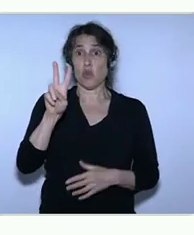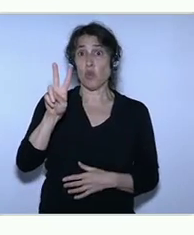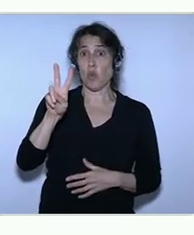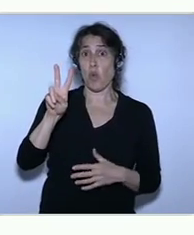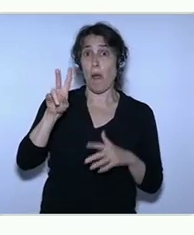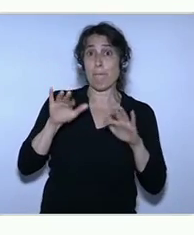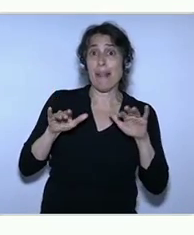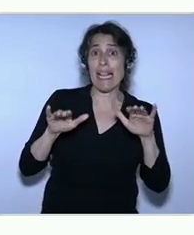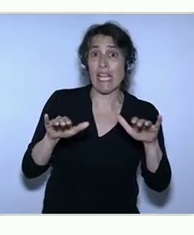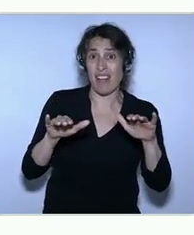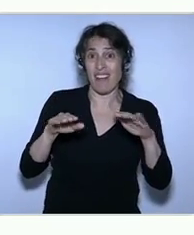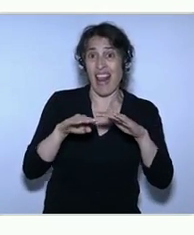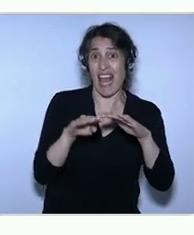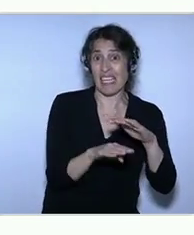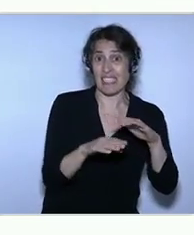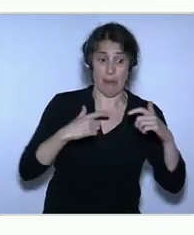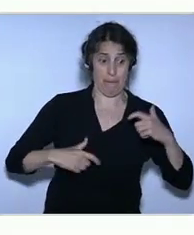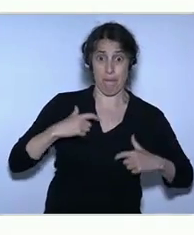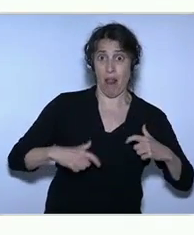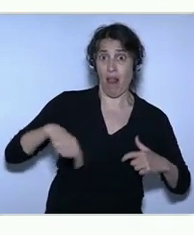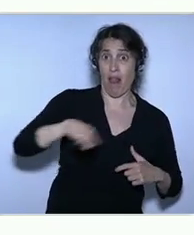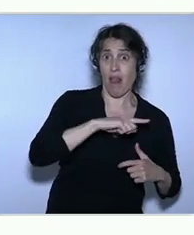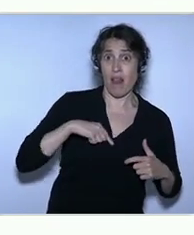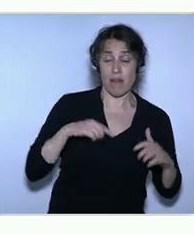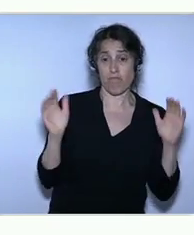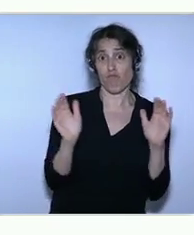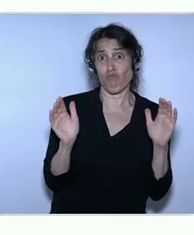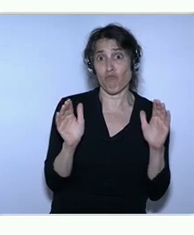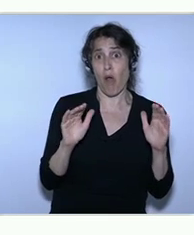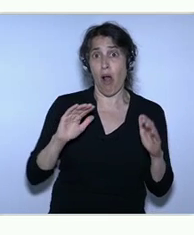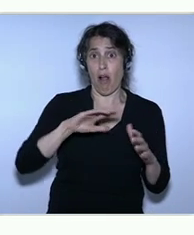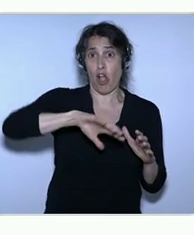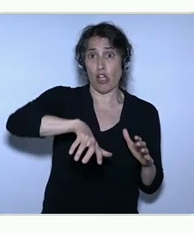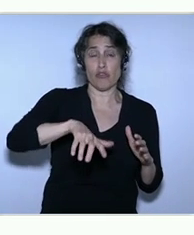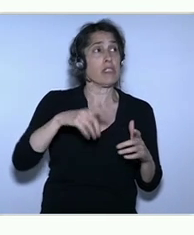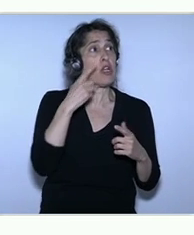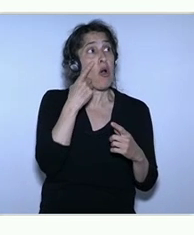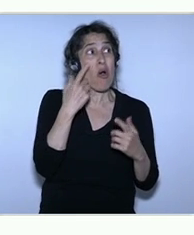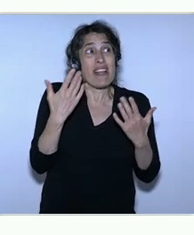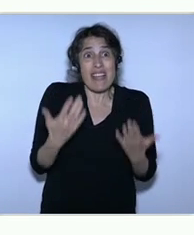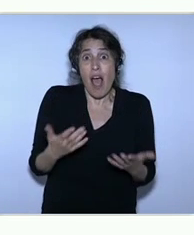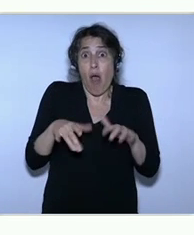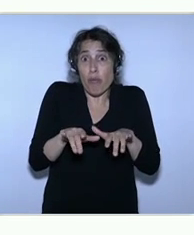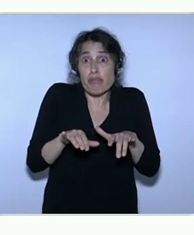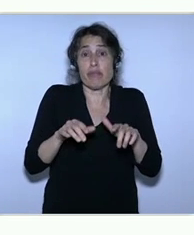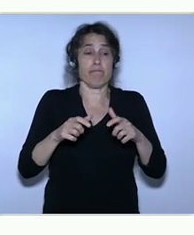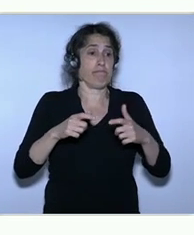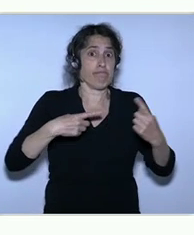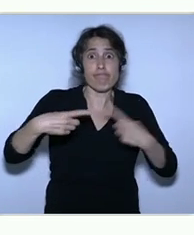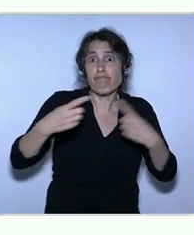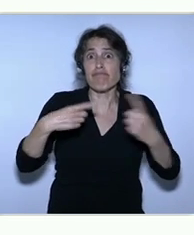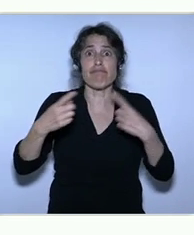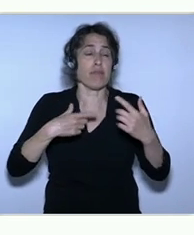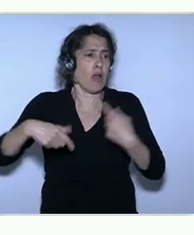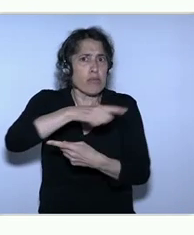we can build companies that are scalable and that are born global, competing across the world, and are not limited